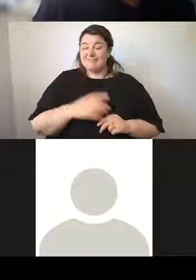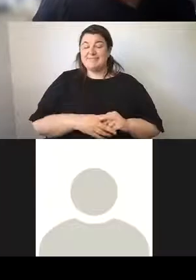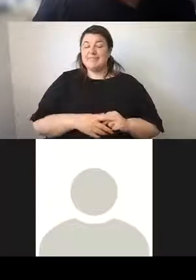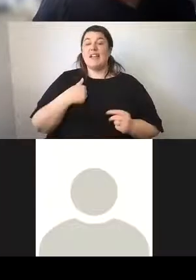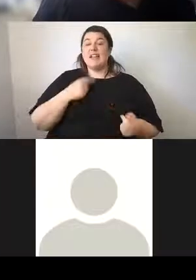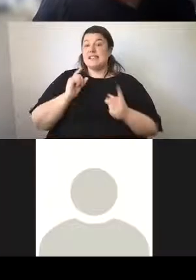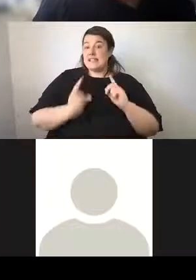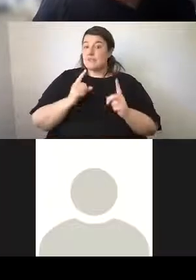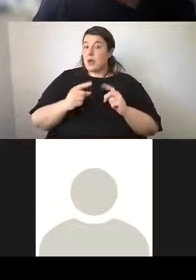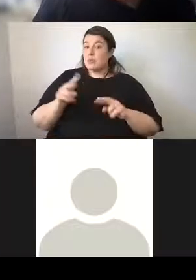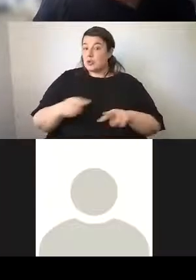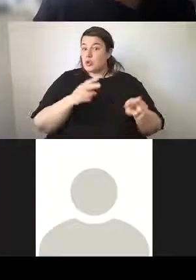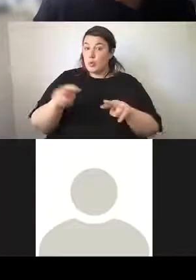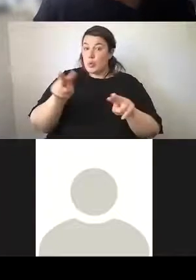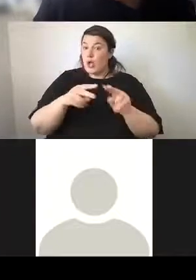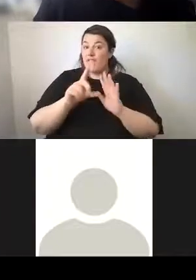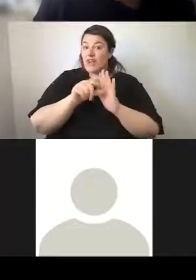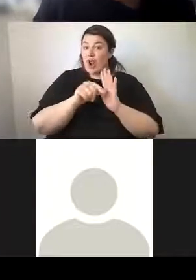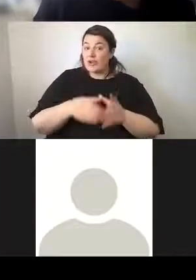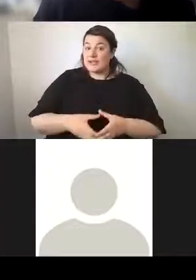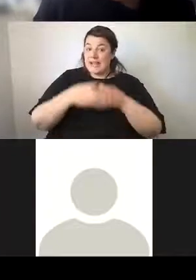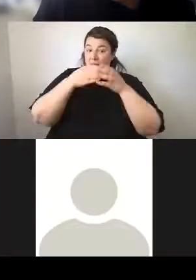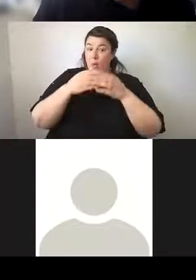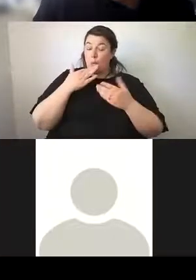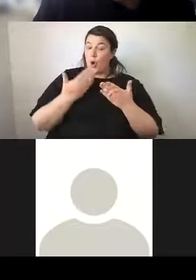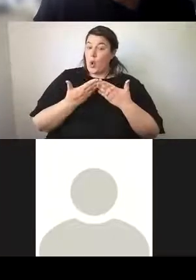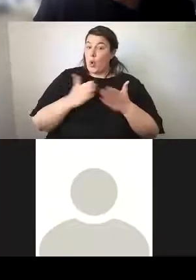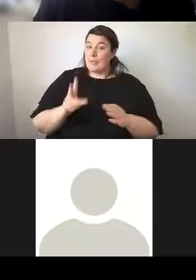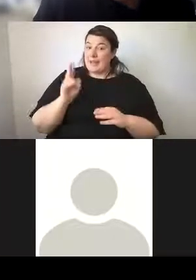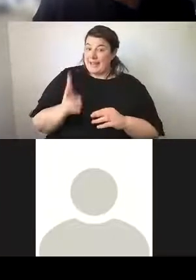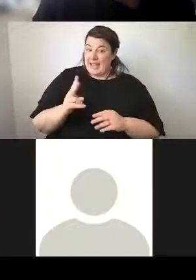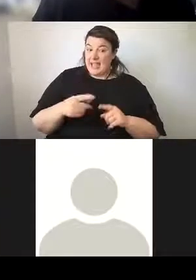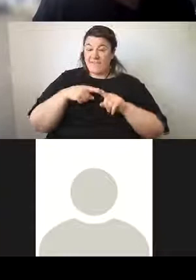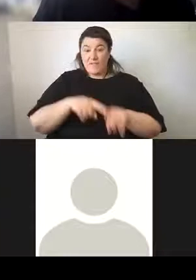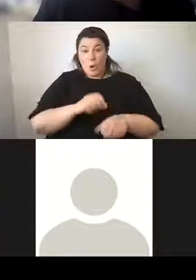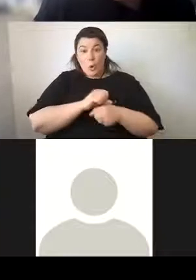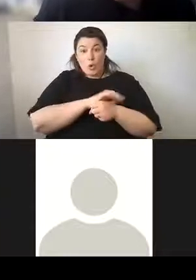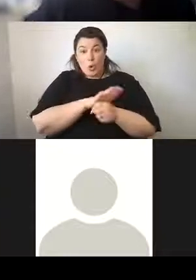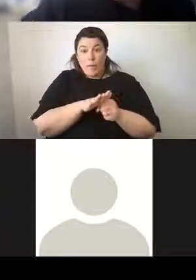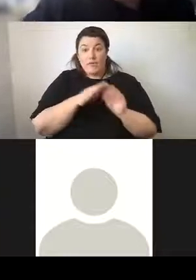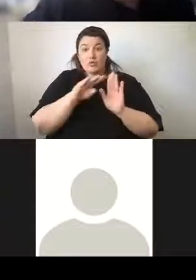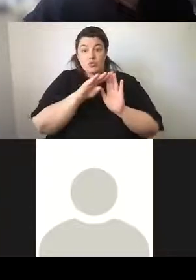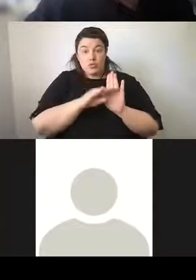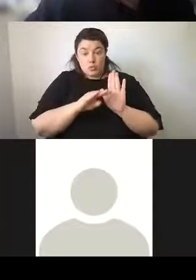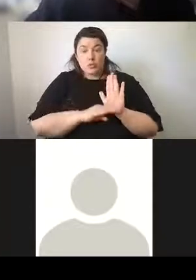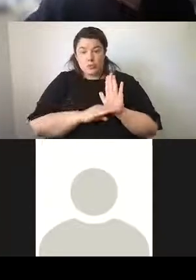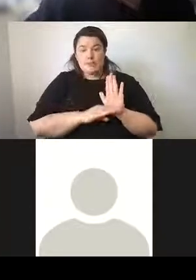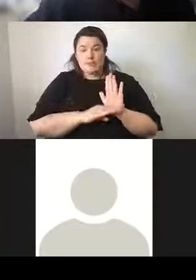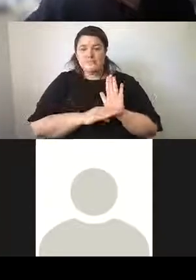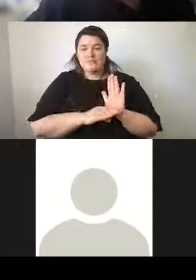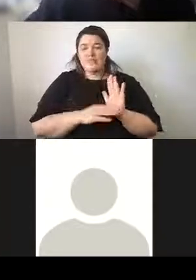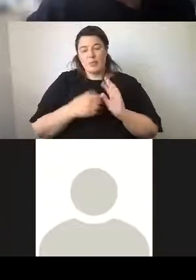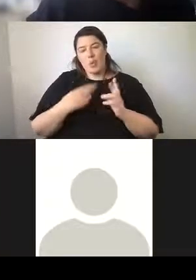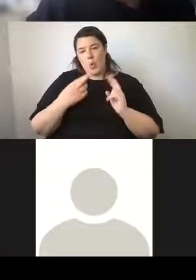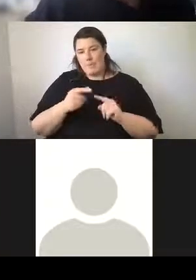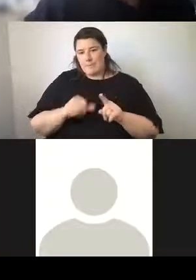and when Sydney Town Hall reopens and it's COVID safe to do, we hope we can reintroduce those.